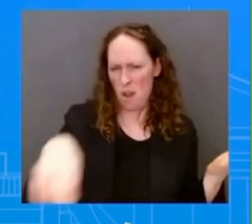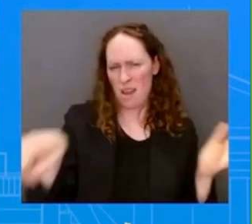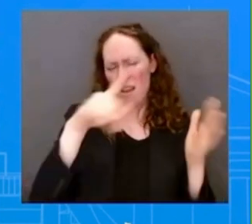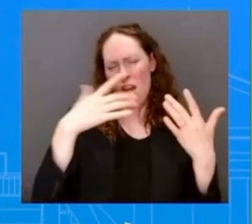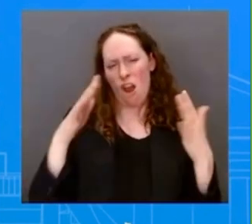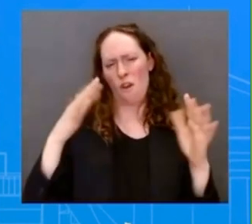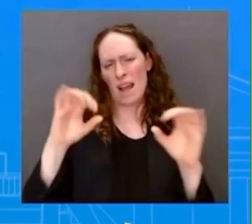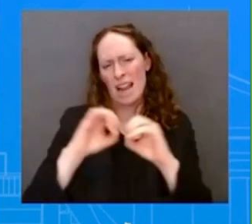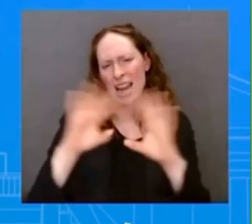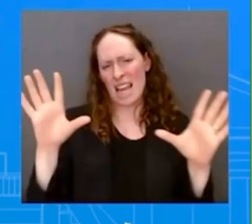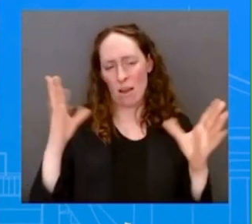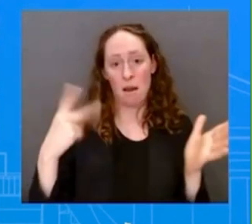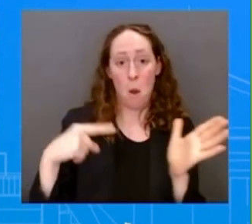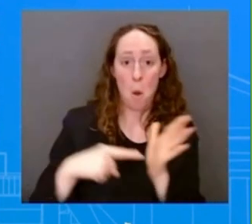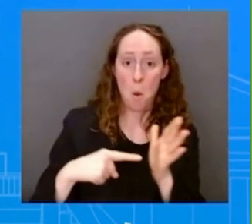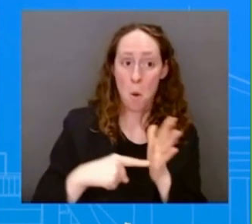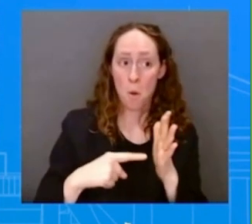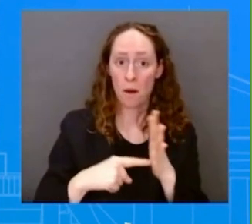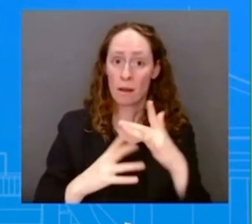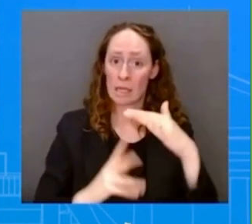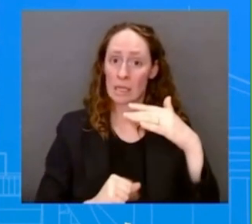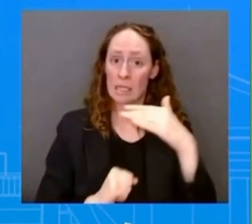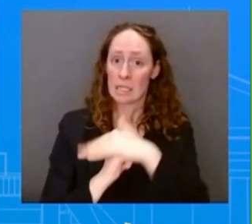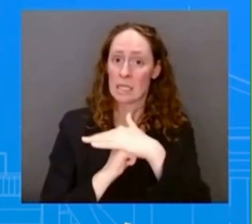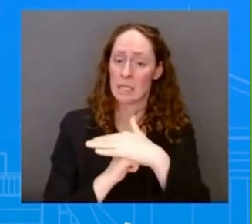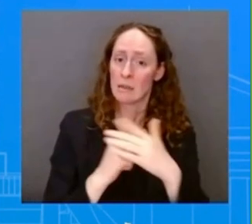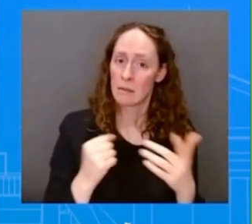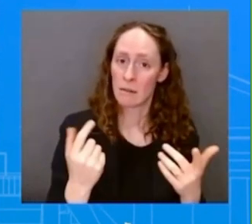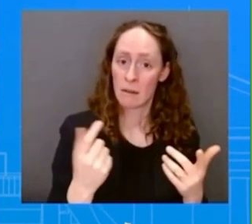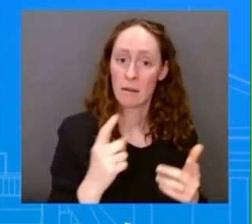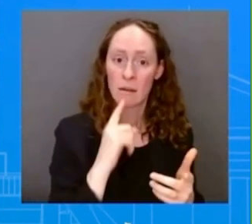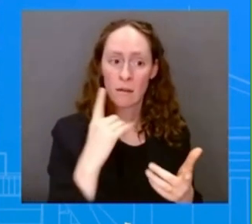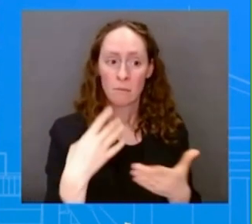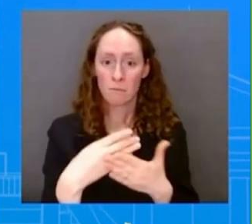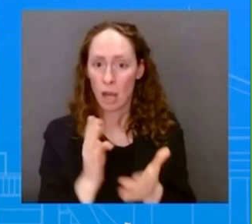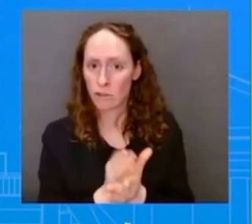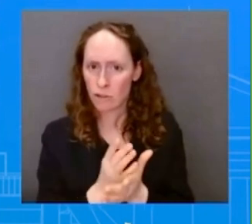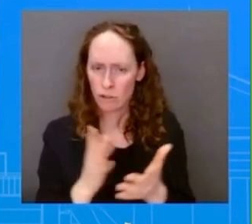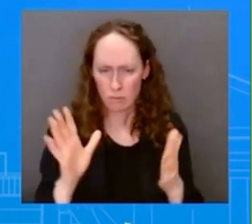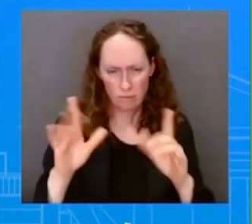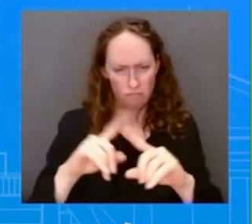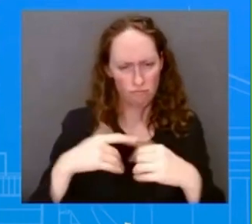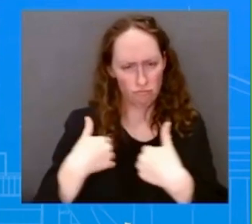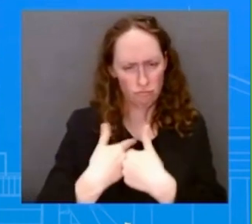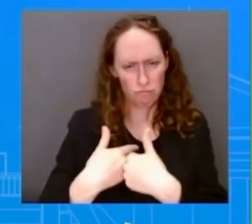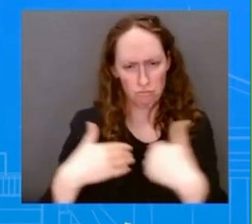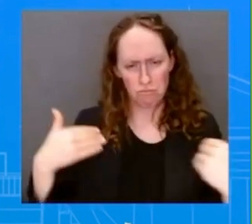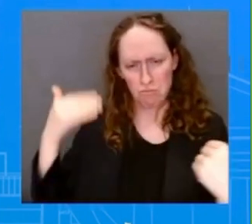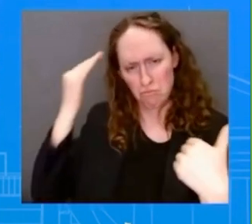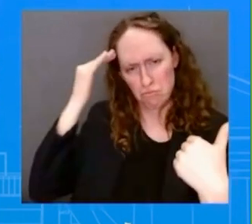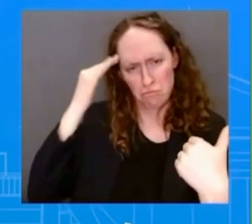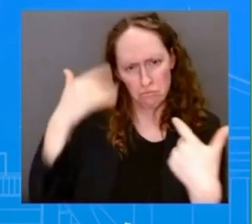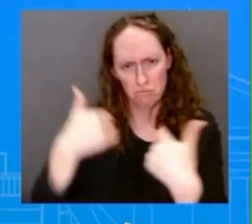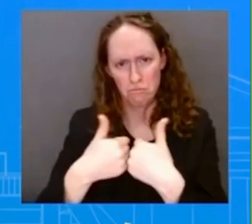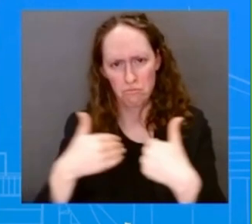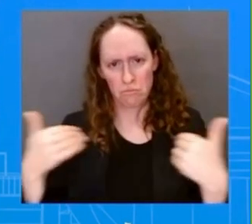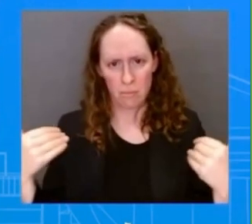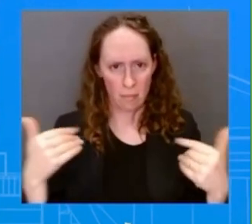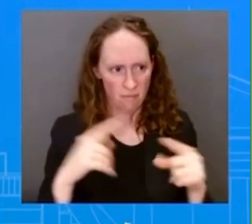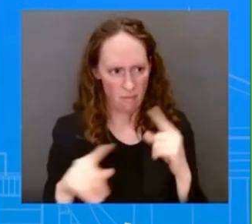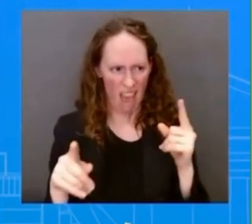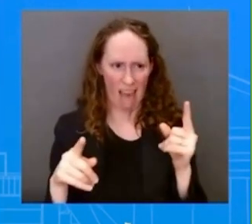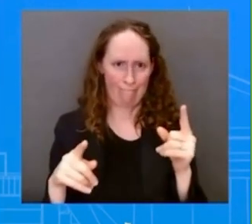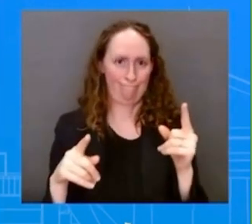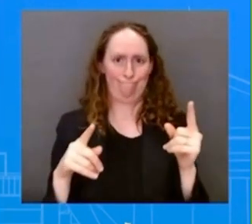issues. But doesn't that exchange yesterday showed they're somehow kind of inextricably tied together, inextricably linked? Look, we,